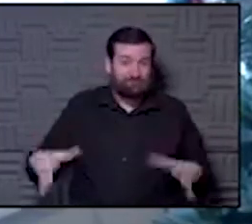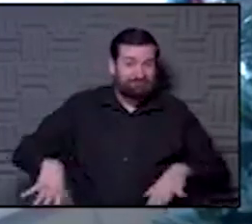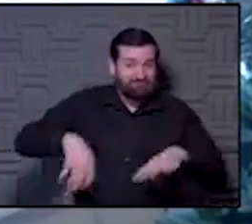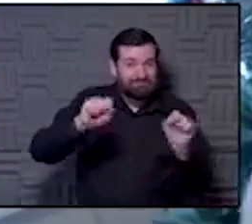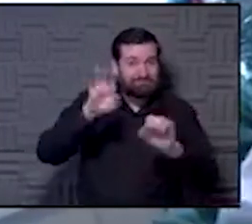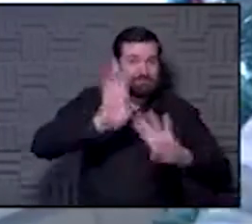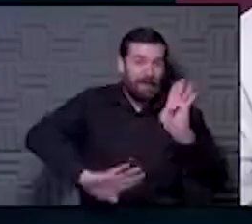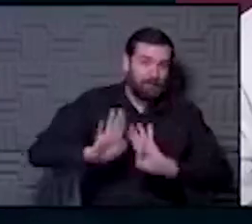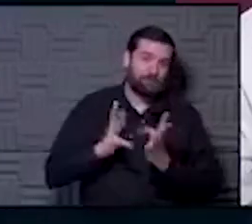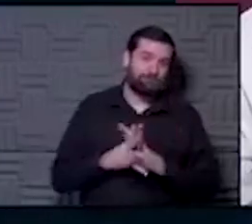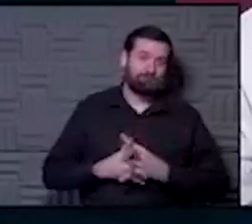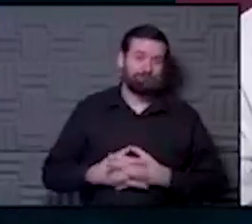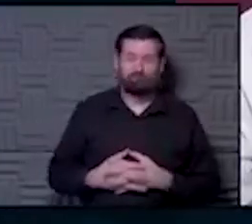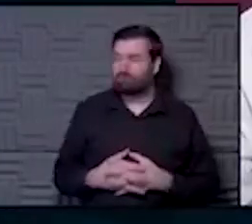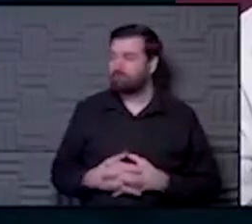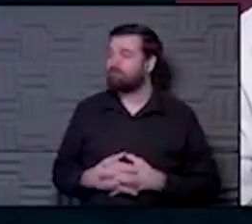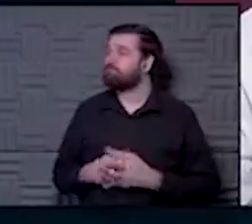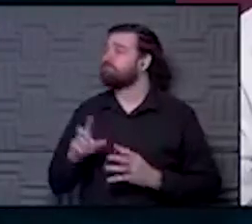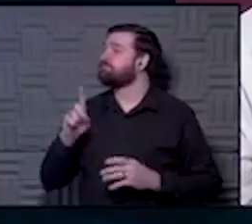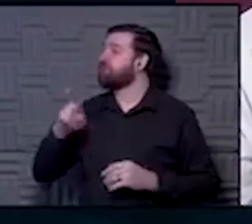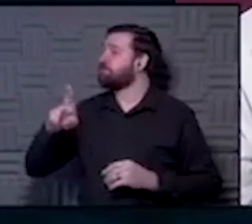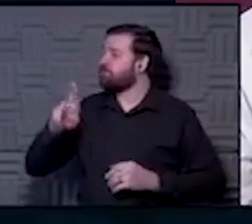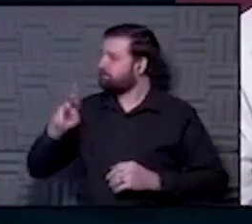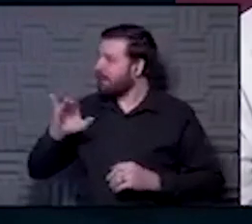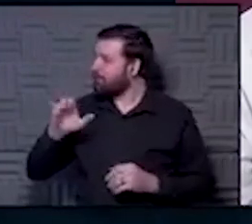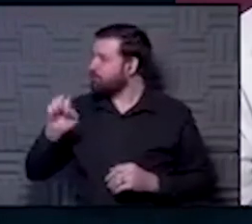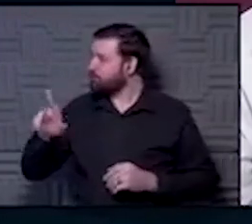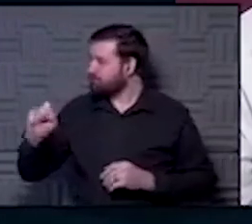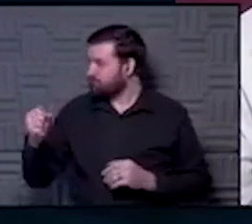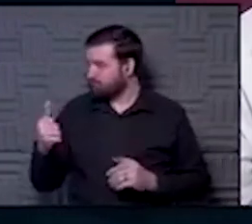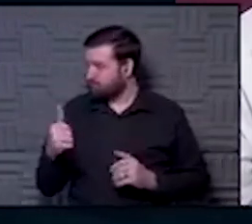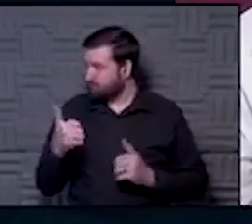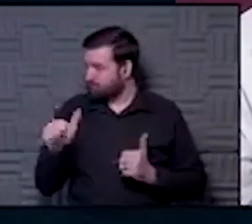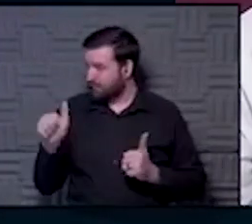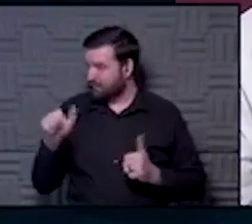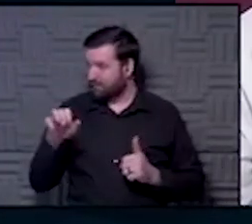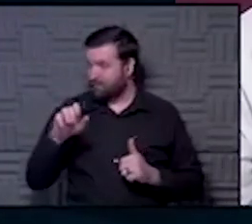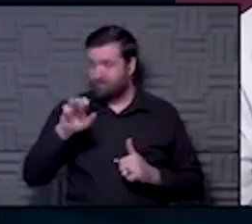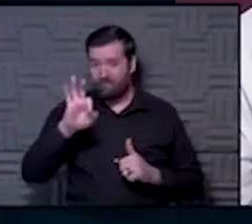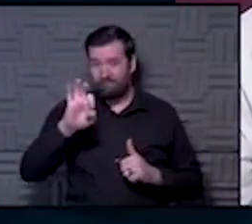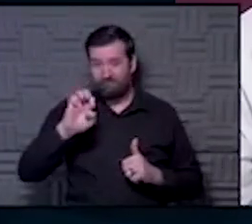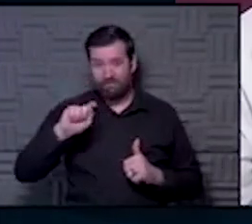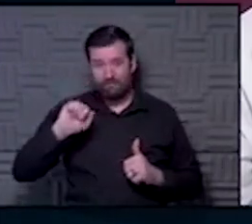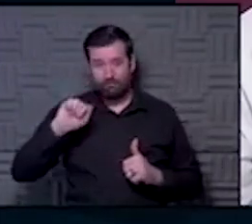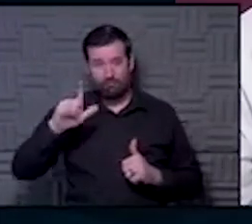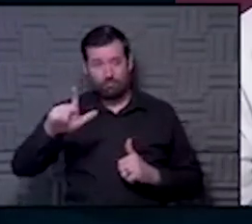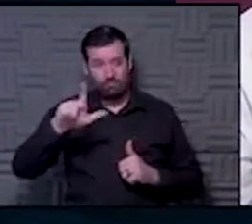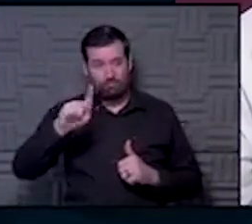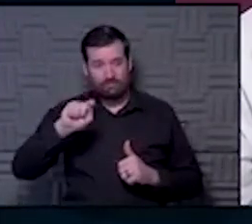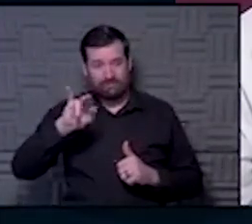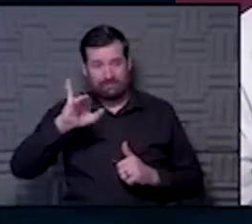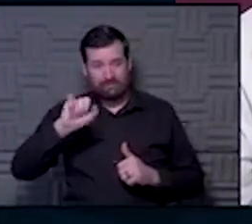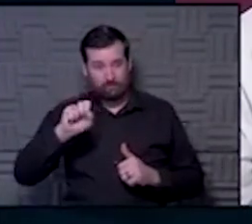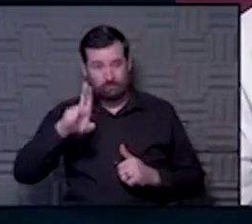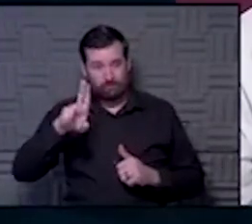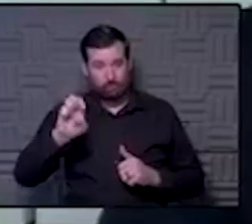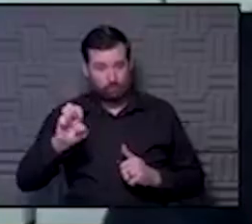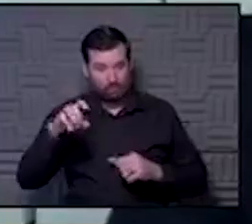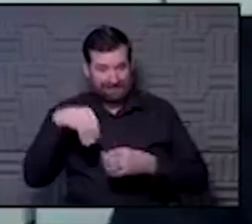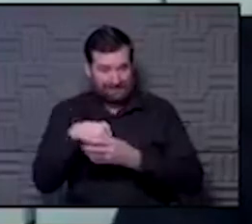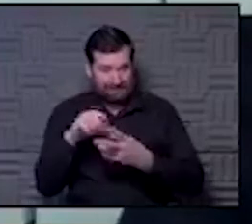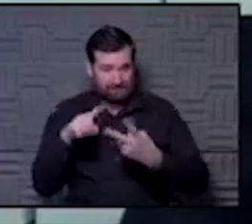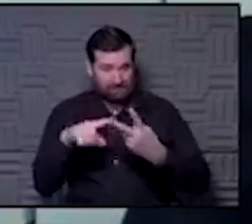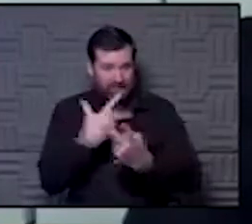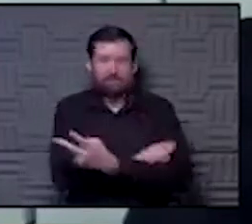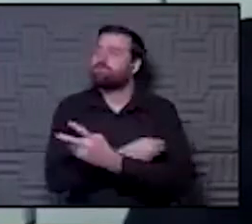information. Dr. Myers, from your standpoint, any fetal tissue looking around in those vaccines? No,